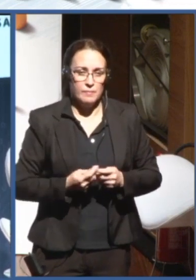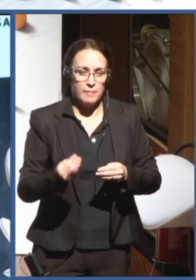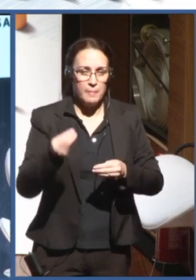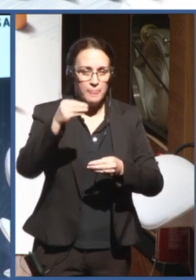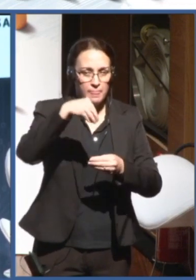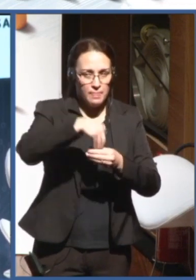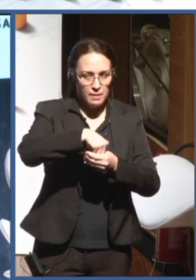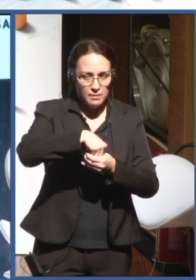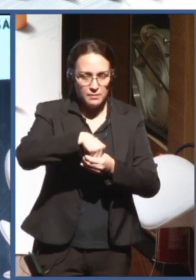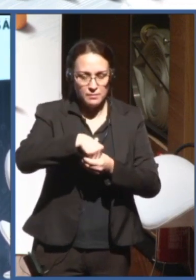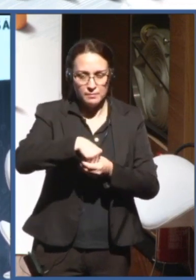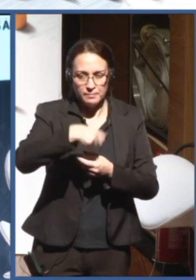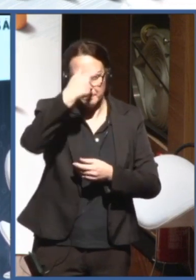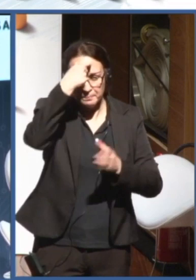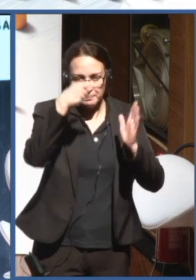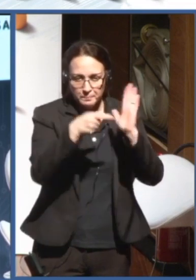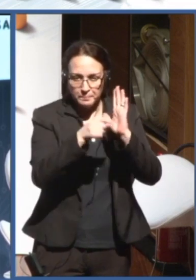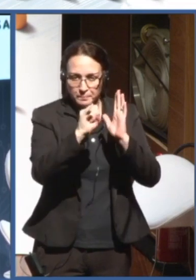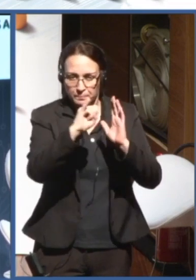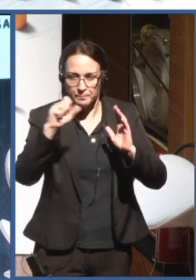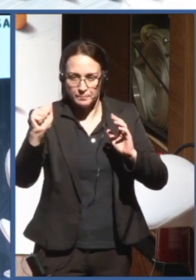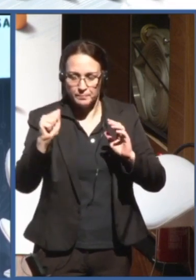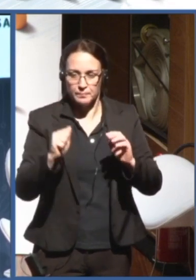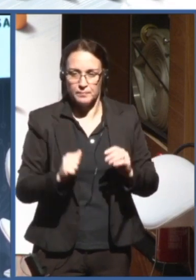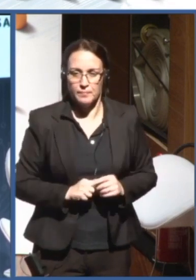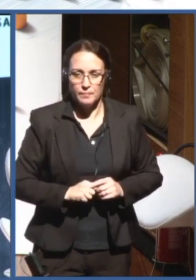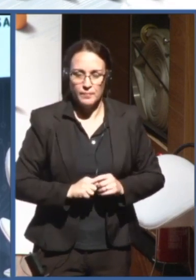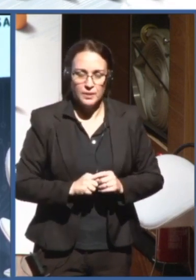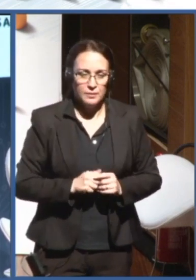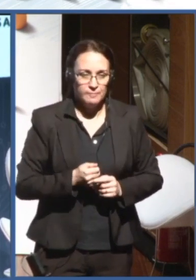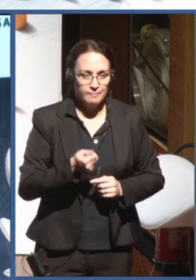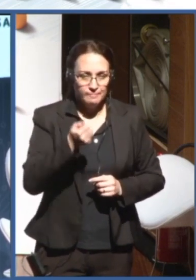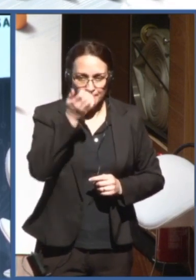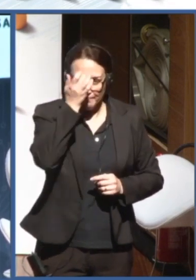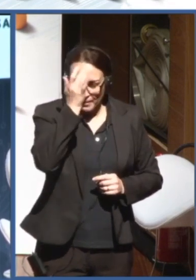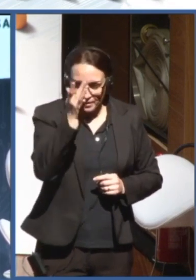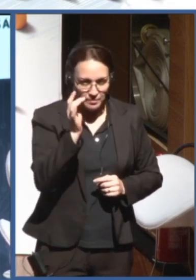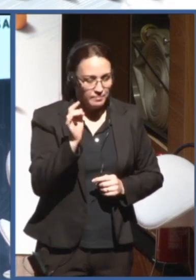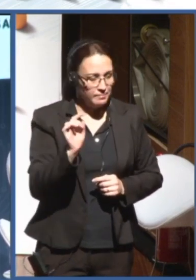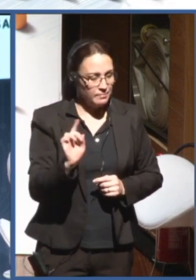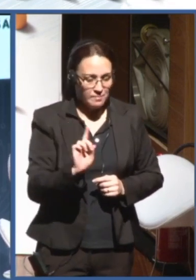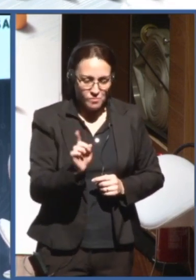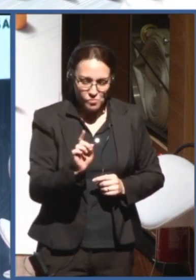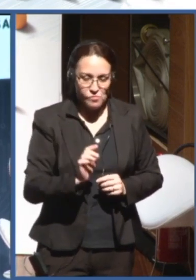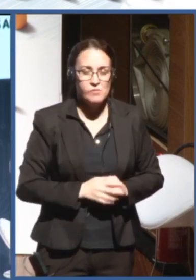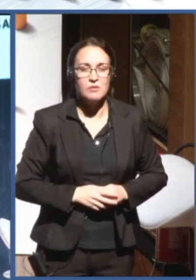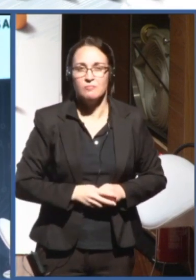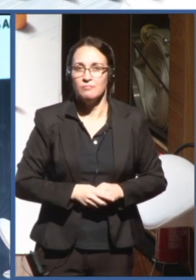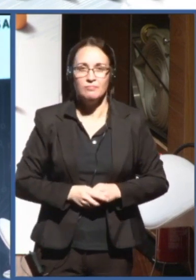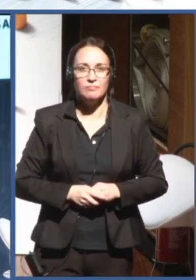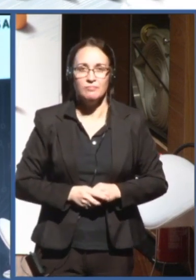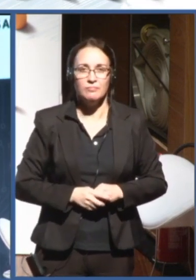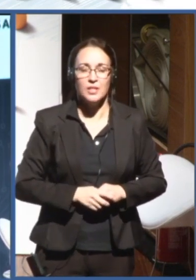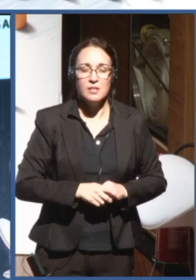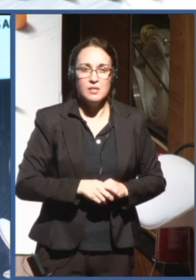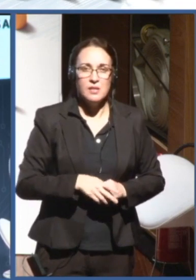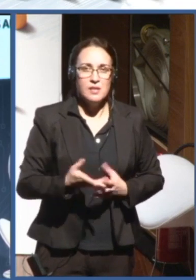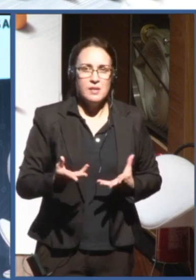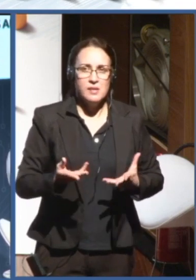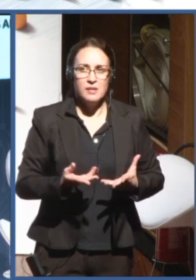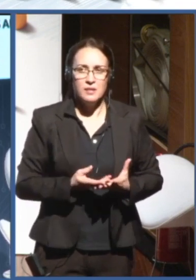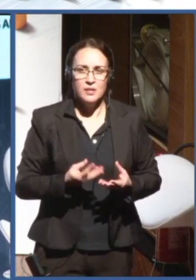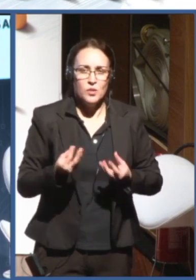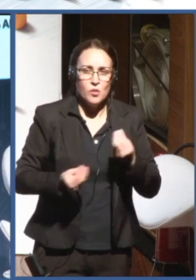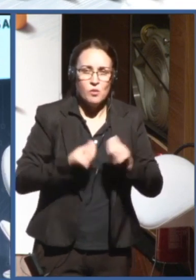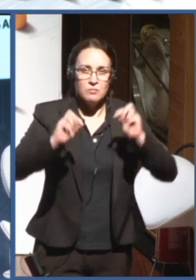general, it's not an easy one. It's not easy to address human rights, to translate it, but